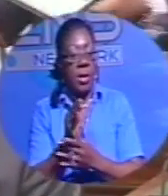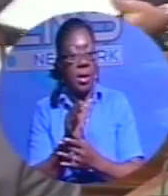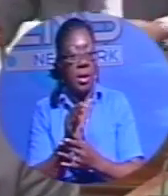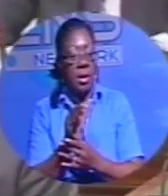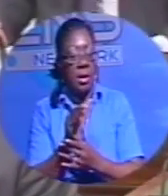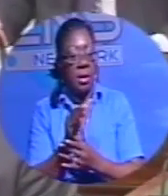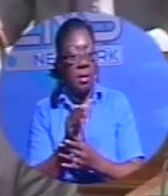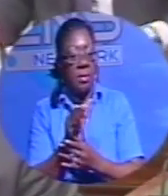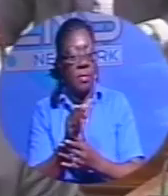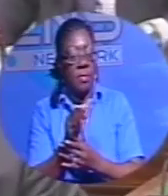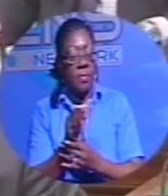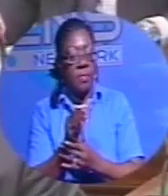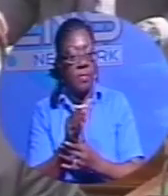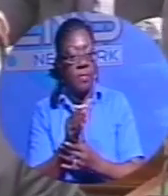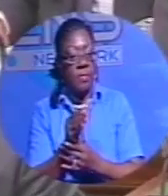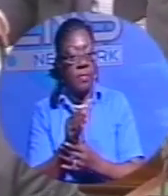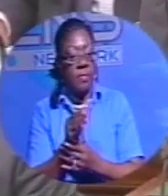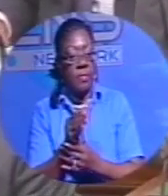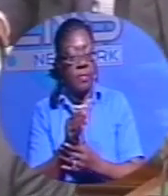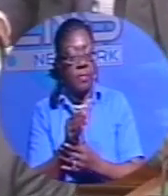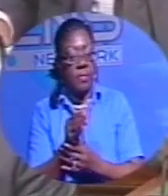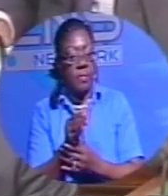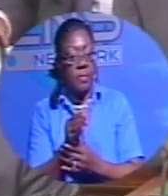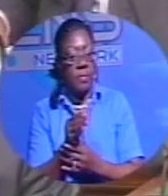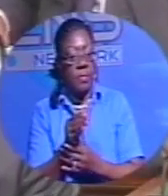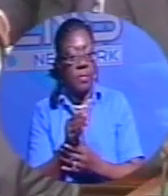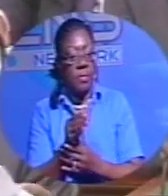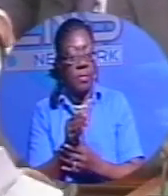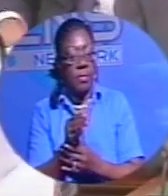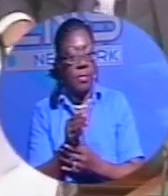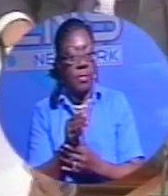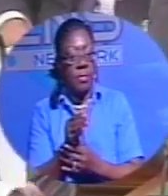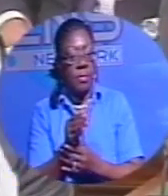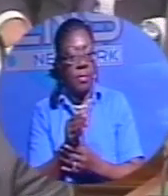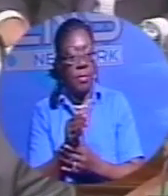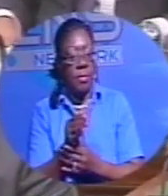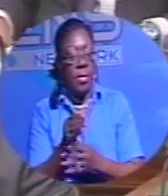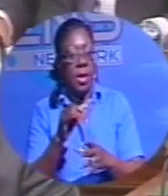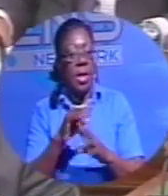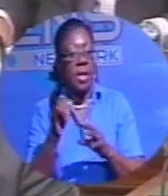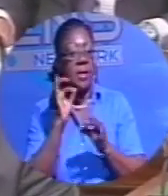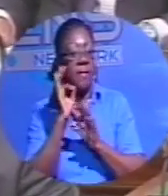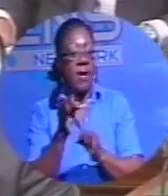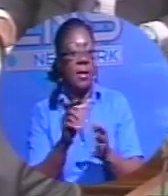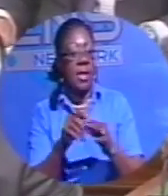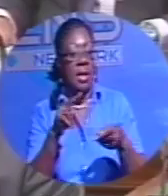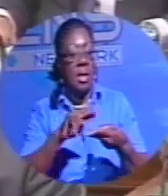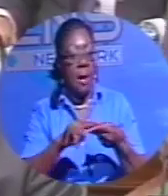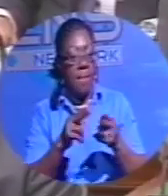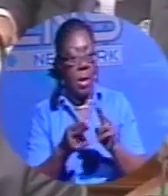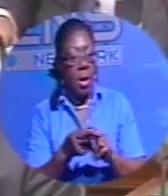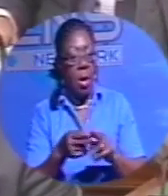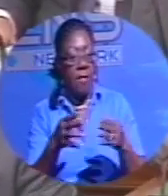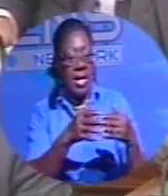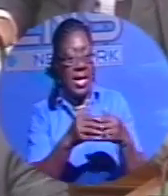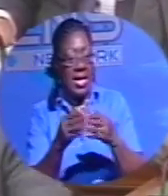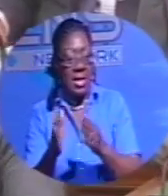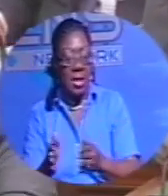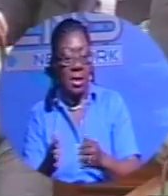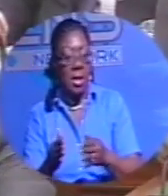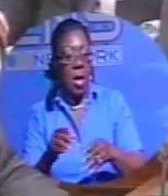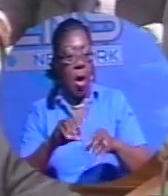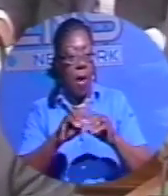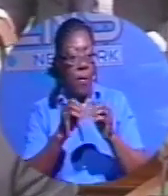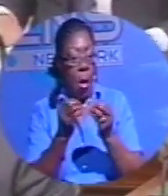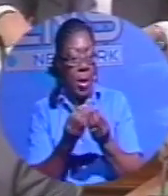from the Attorney General's Office. Of significance is the fact that a number of leaders of organized crime